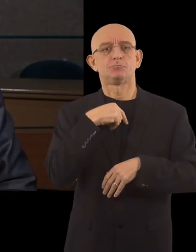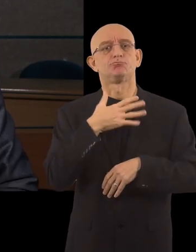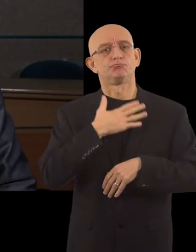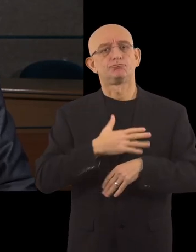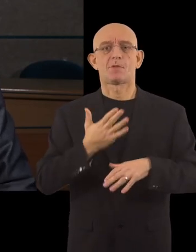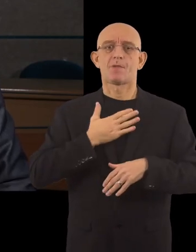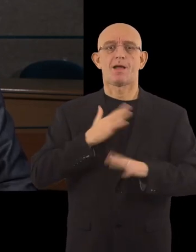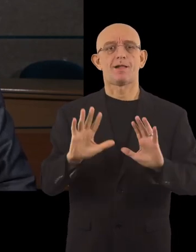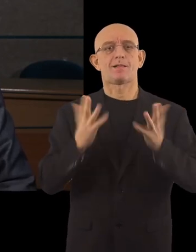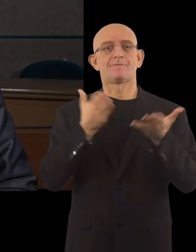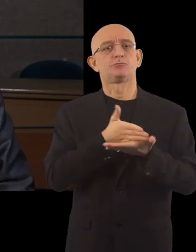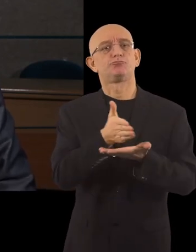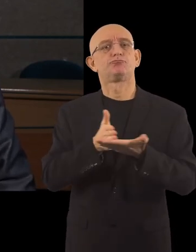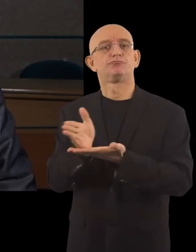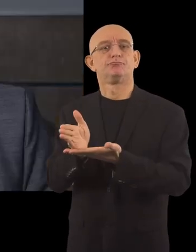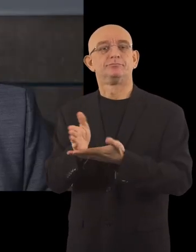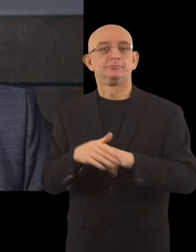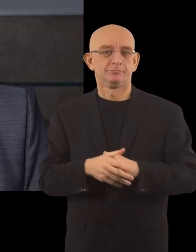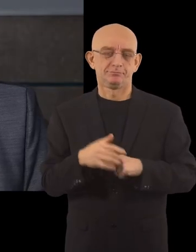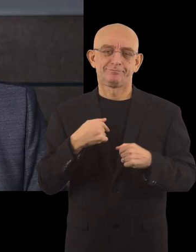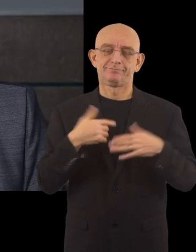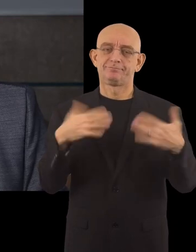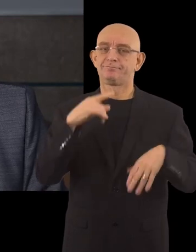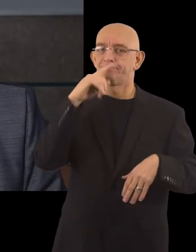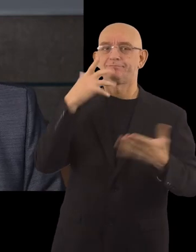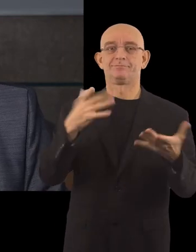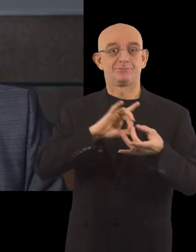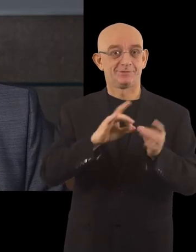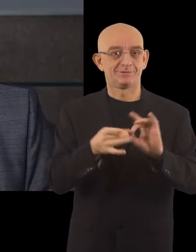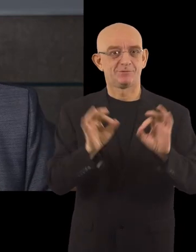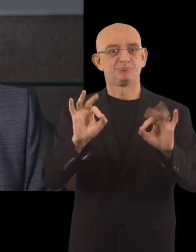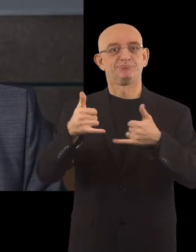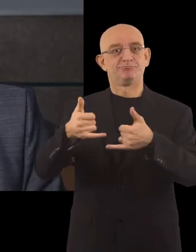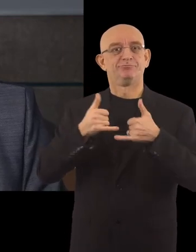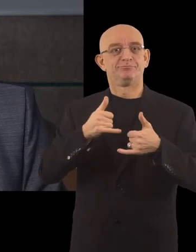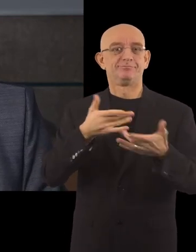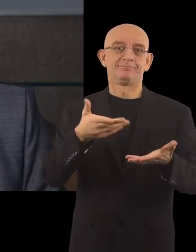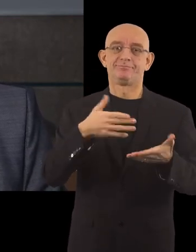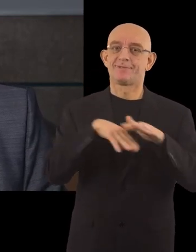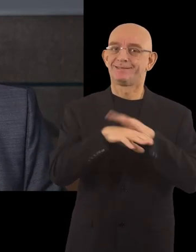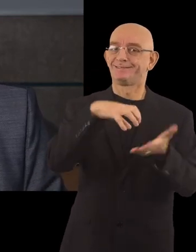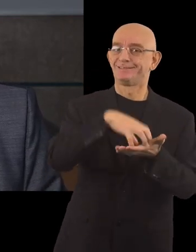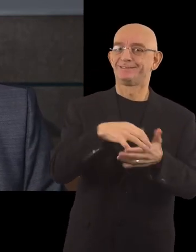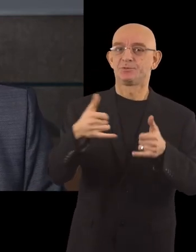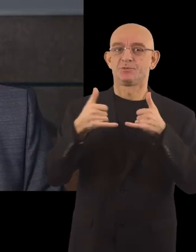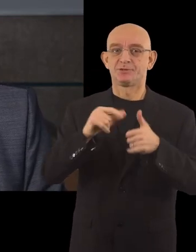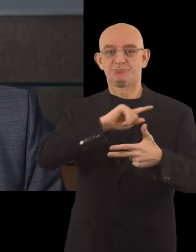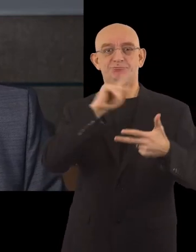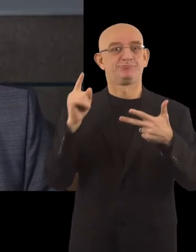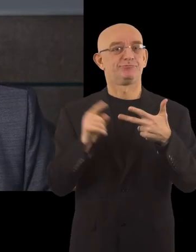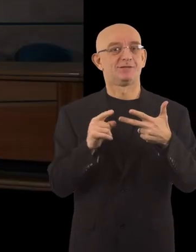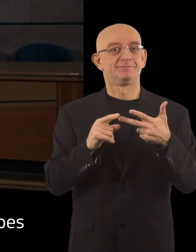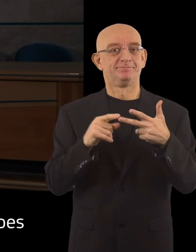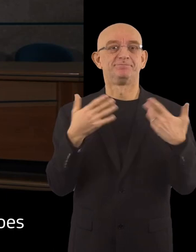how they want to live. I am very proud that Gdynia is receiving the Access City Award for the third